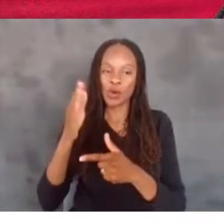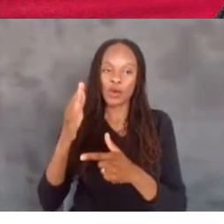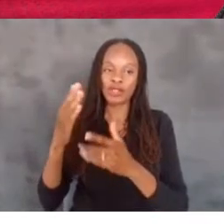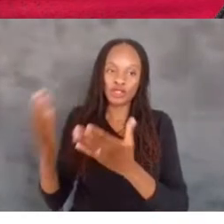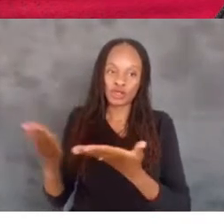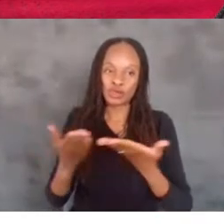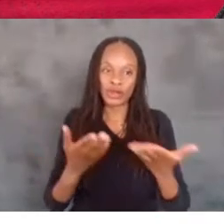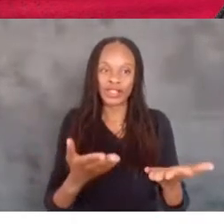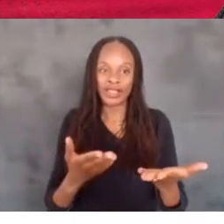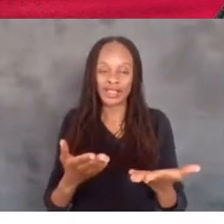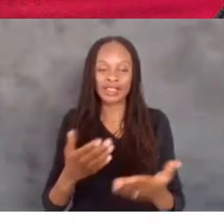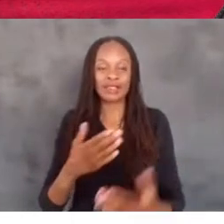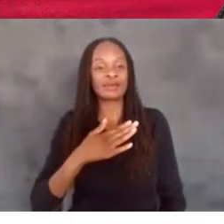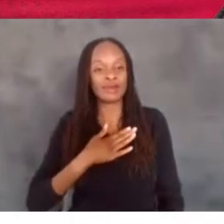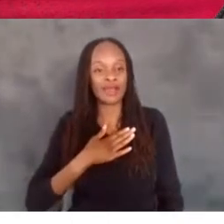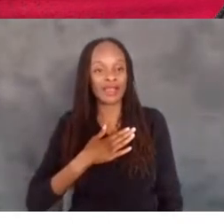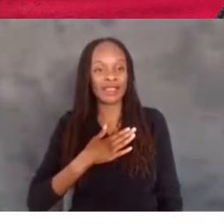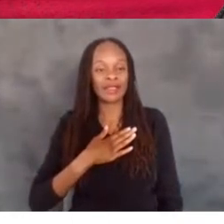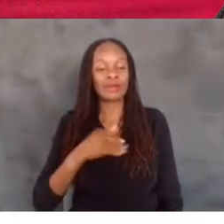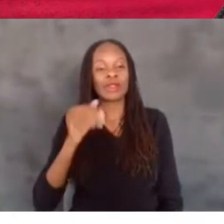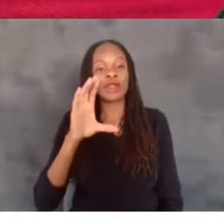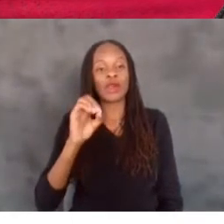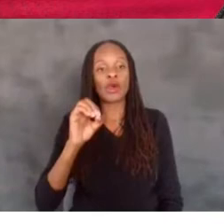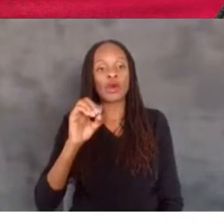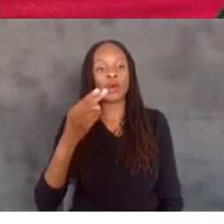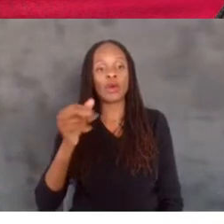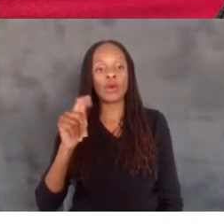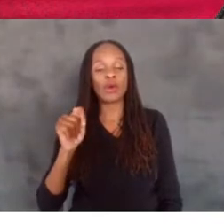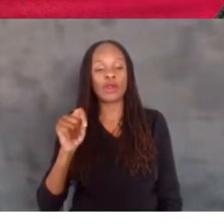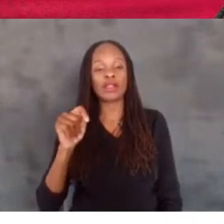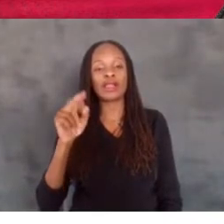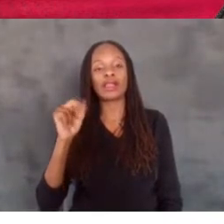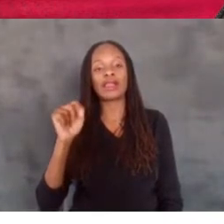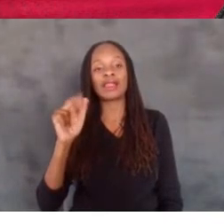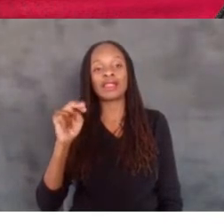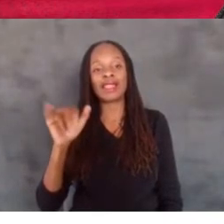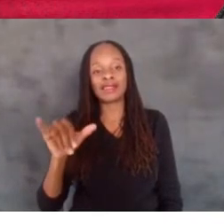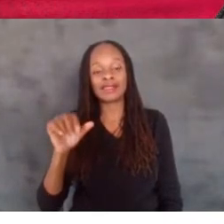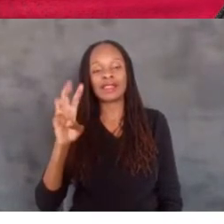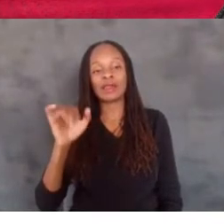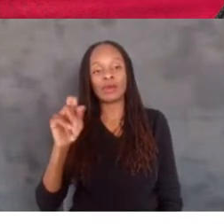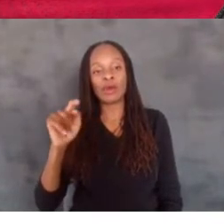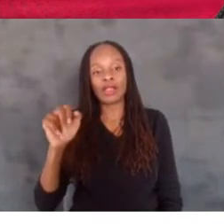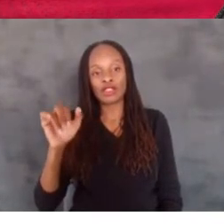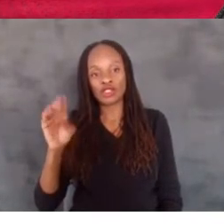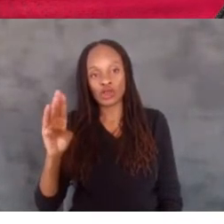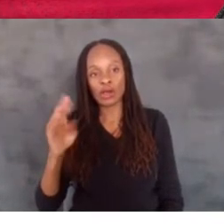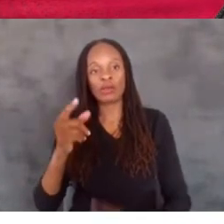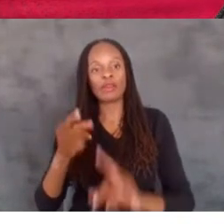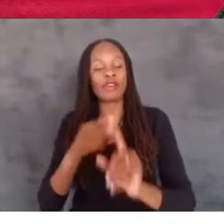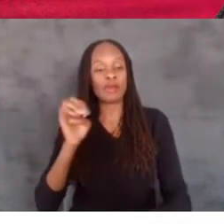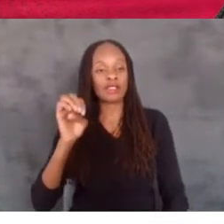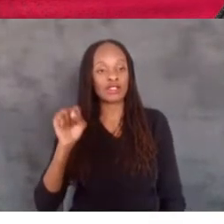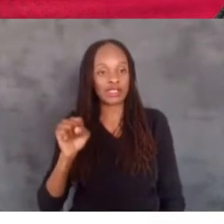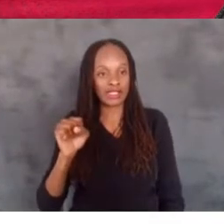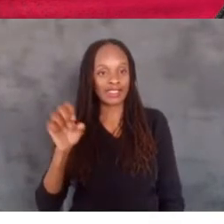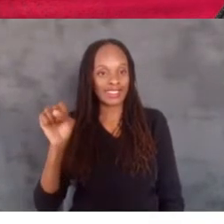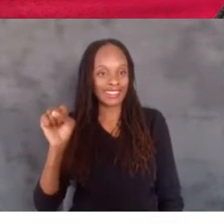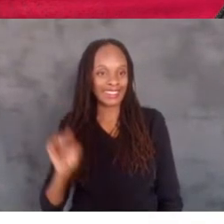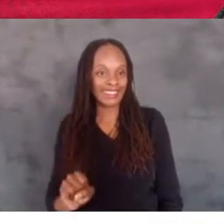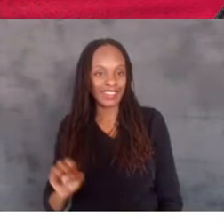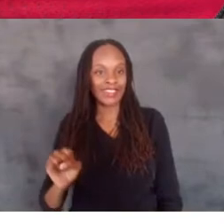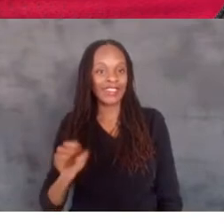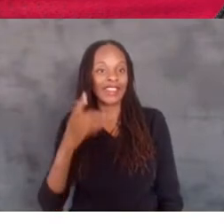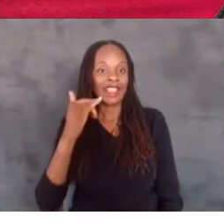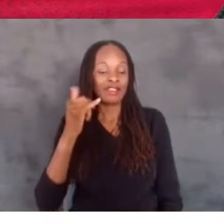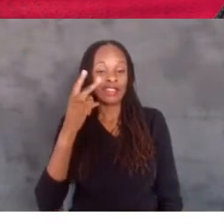my cohort, Nancy Weintraub from Easter Seals, Southern California, to see if we have time to